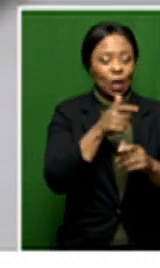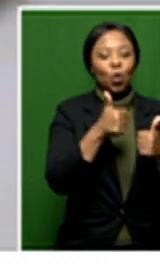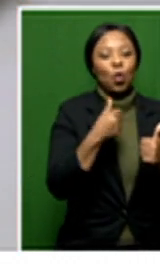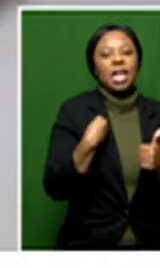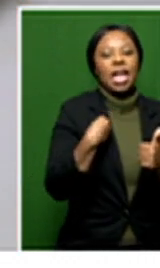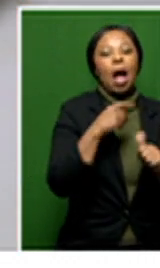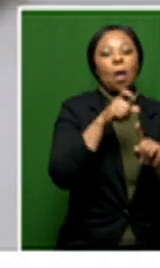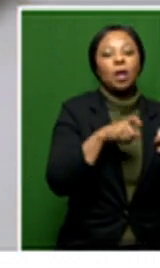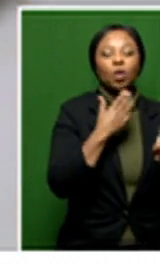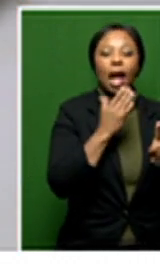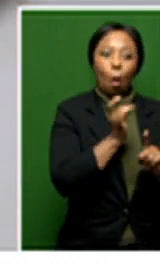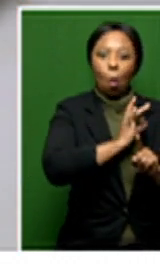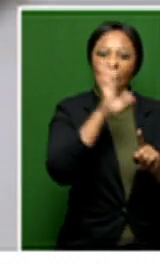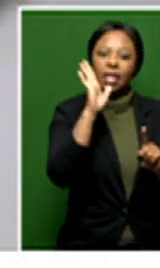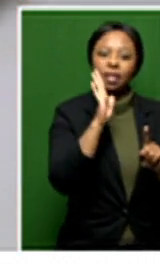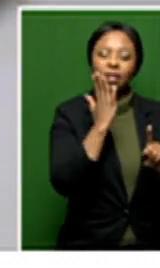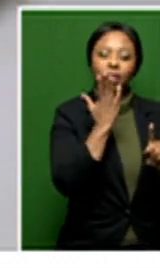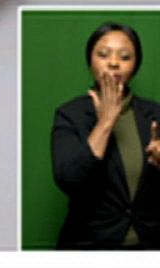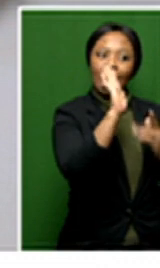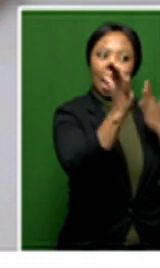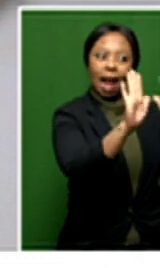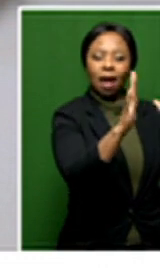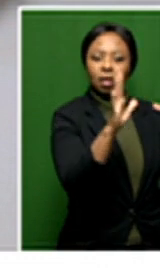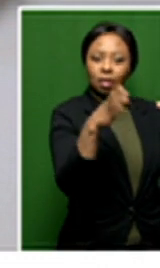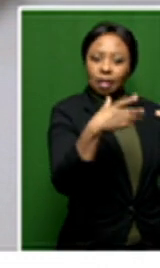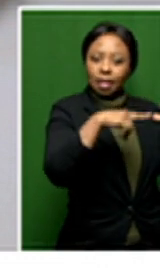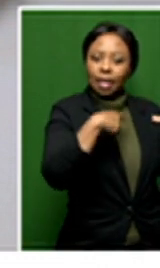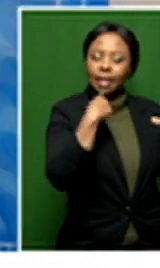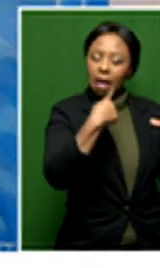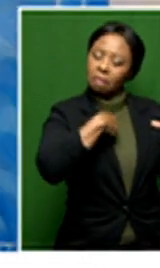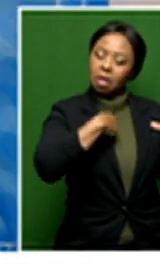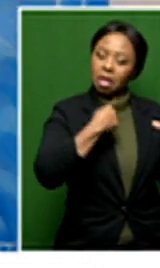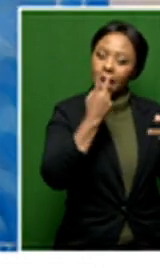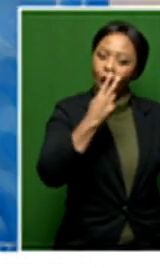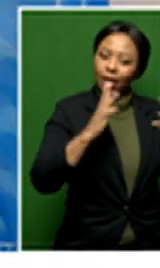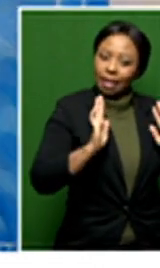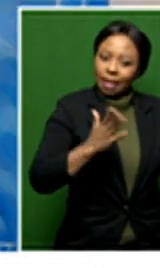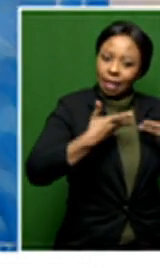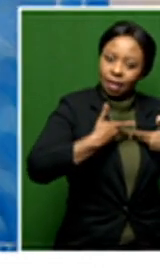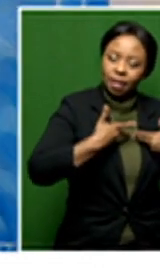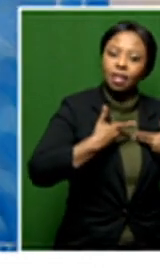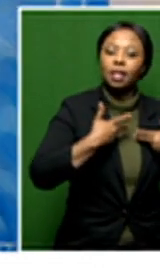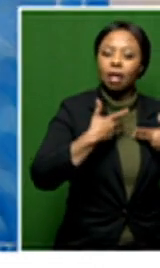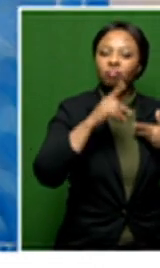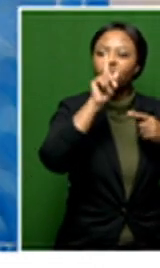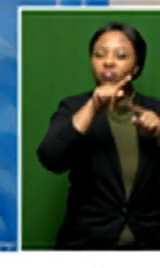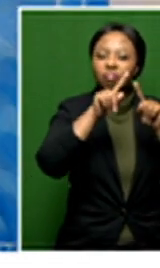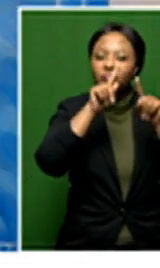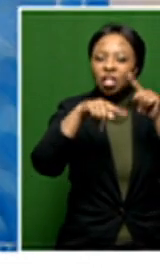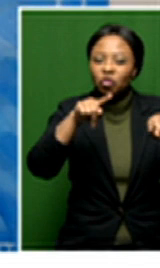who don't have a single gallery to call yourself an artist, to practice, to live as an artist, as it were.